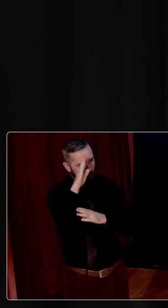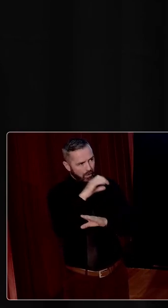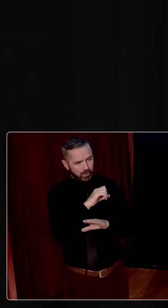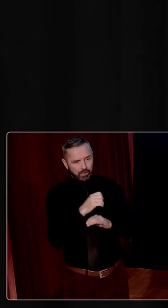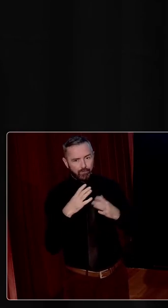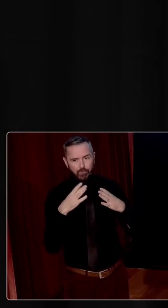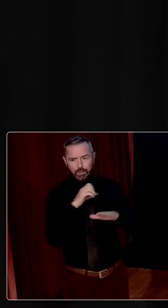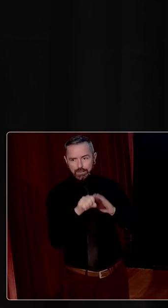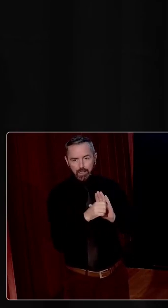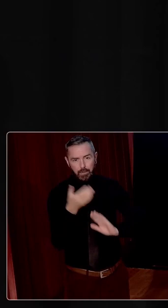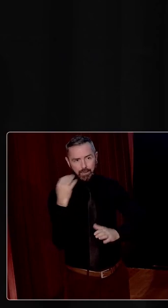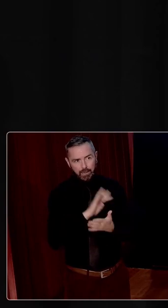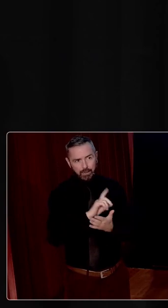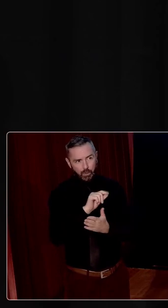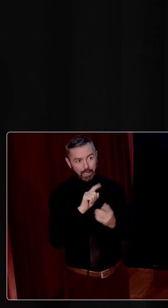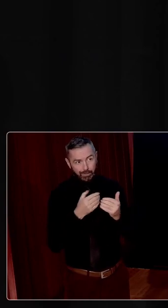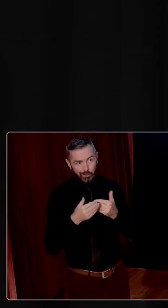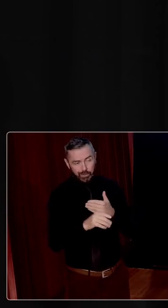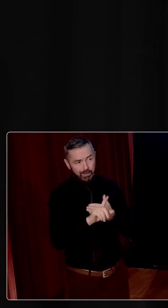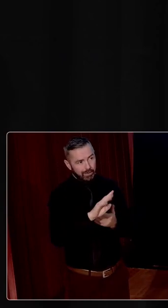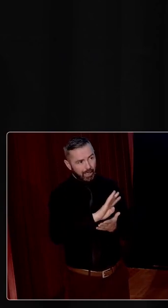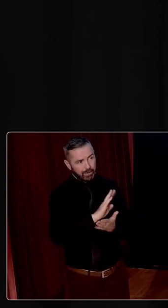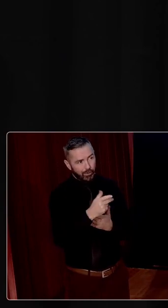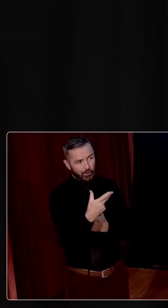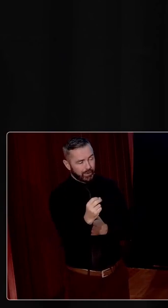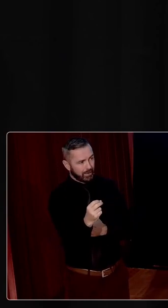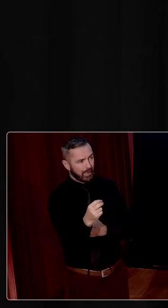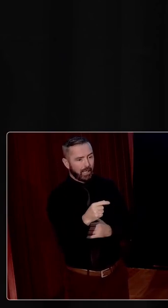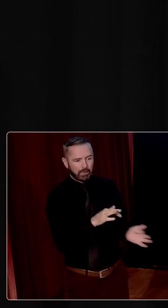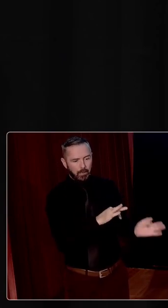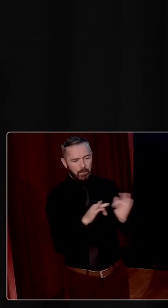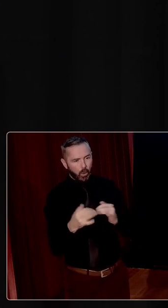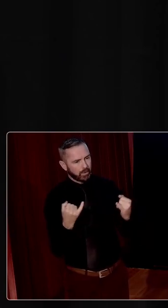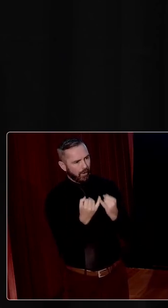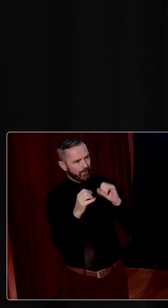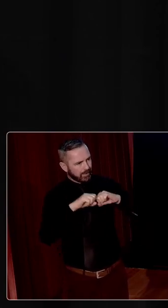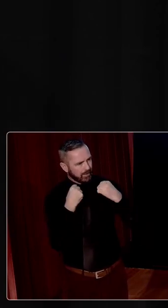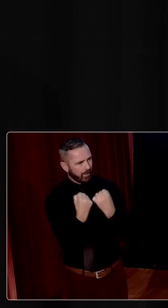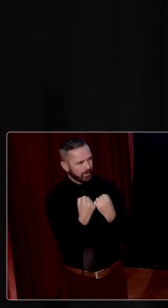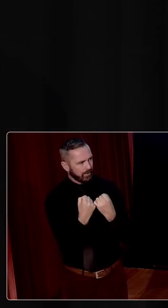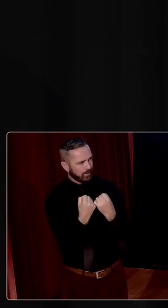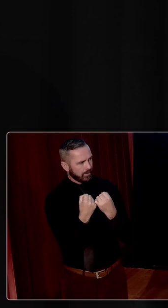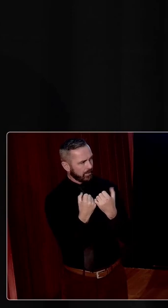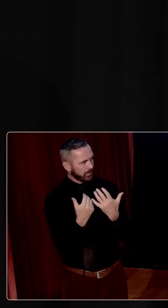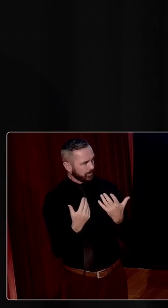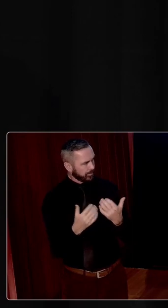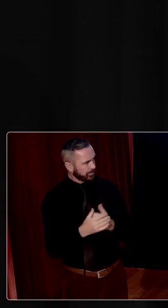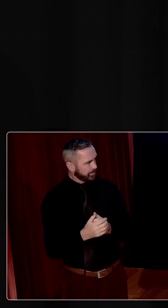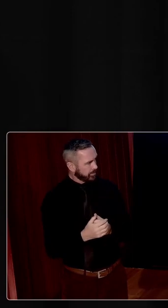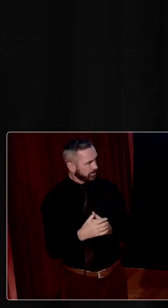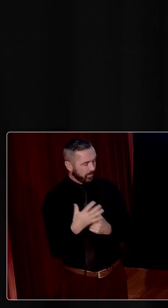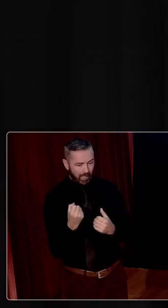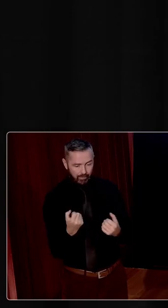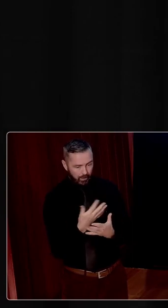State in the 1920s, and I would say even up until the 1930s, it is a post-conflict society. To link in, as you said, we have